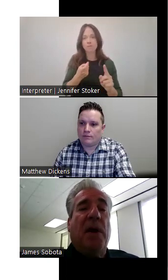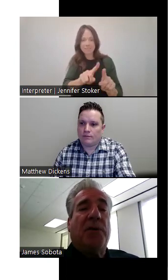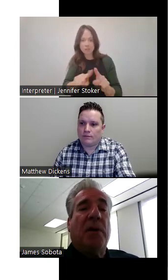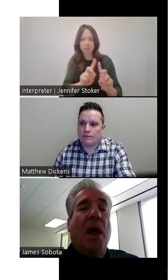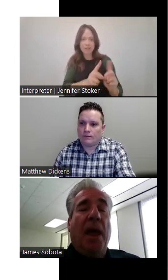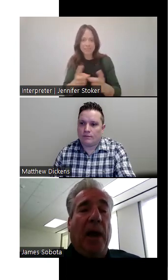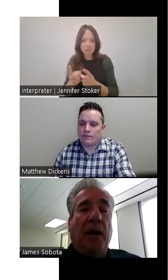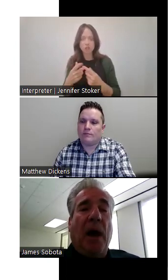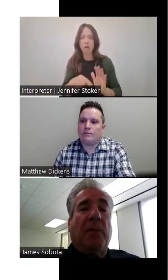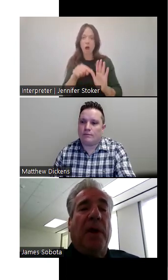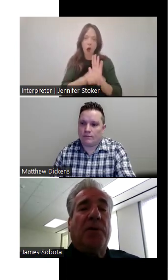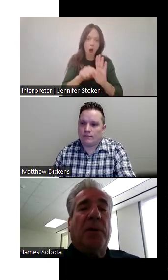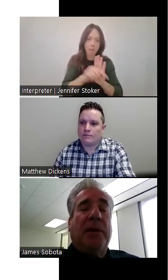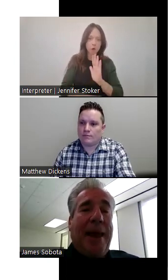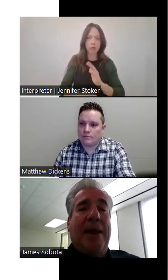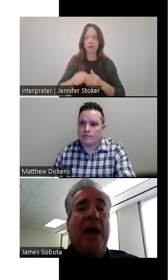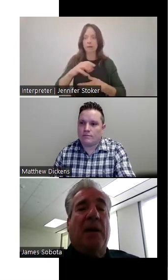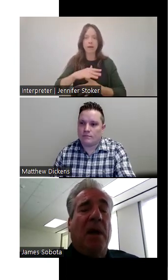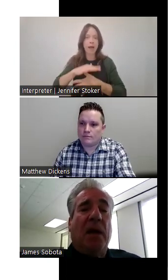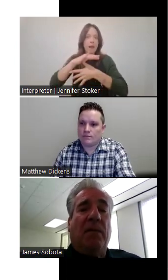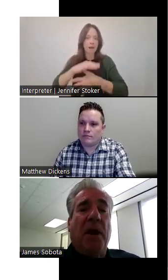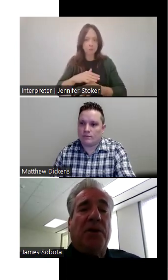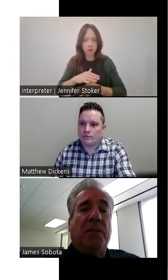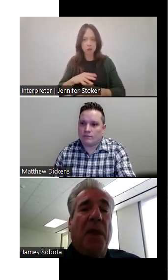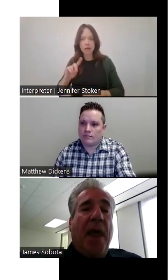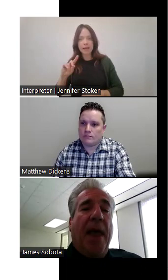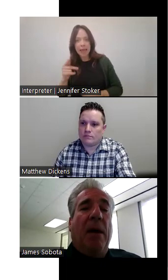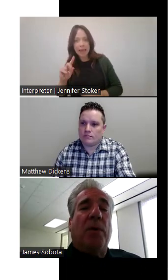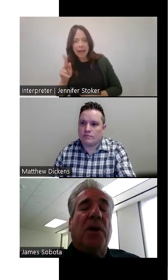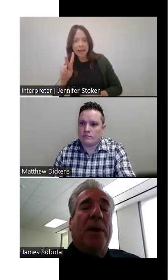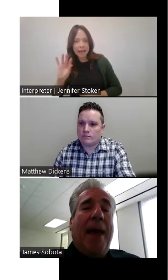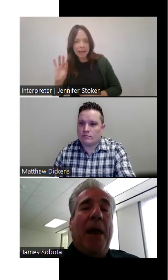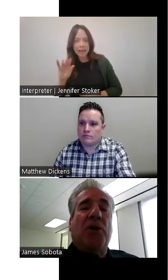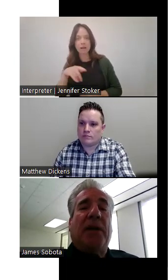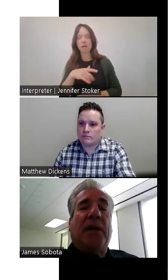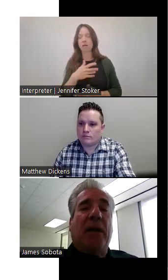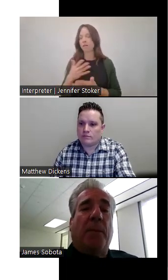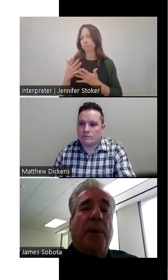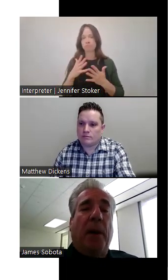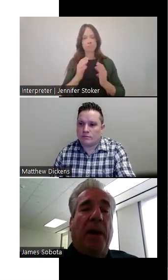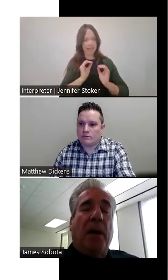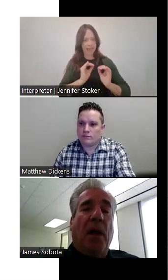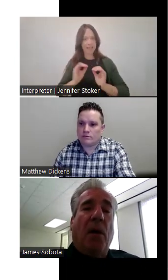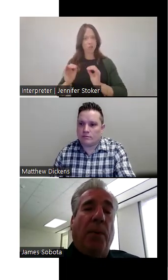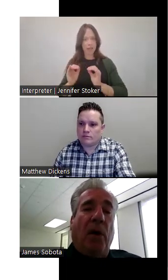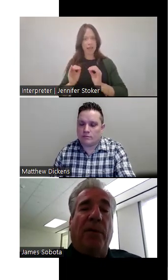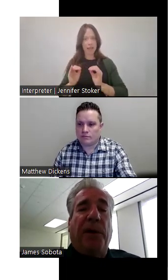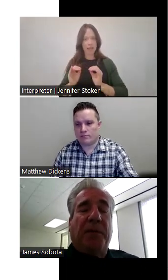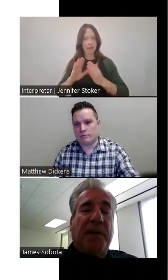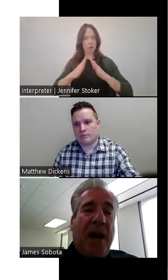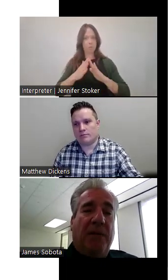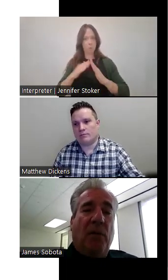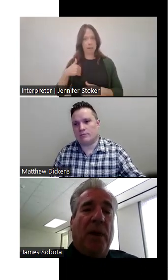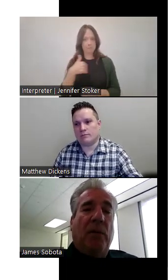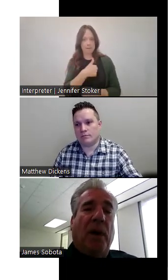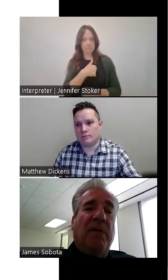division, helicopter division, canine division. And so we educated the public, but on the